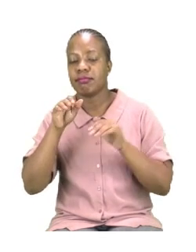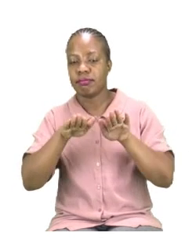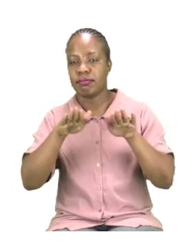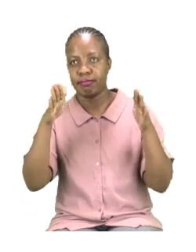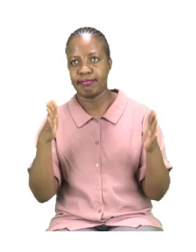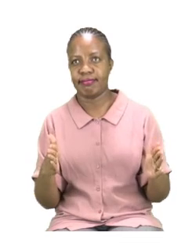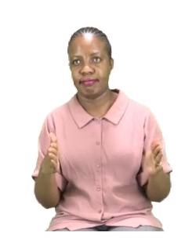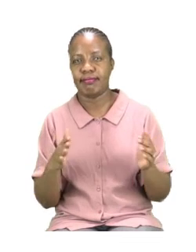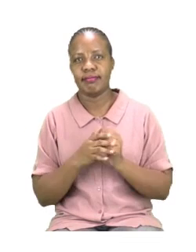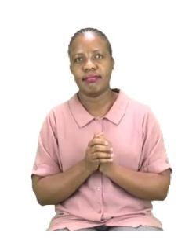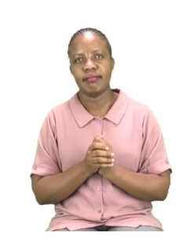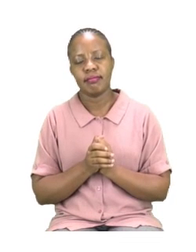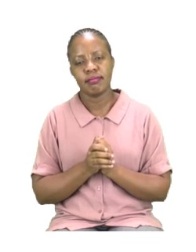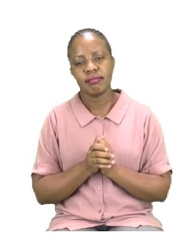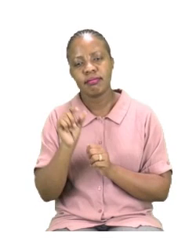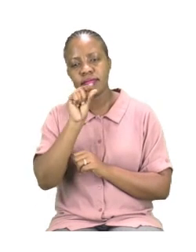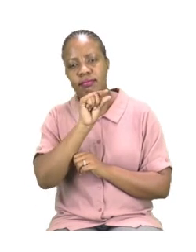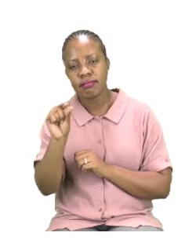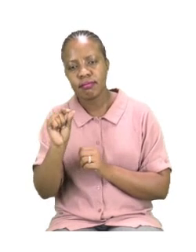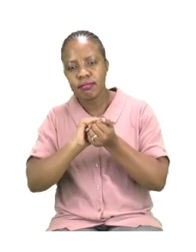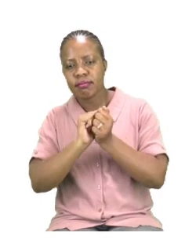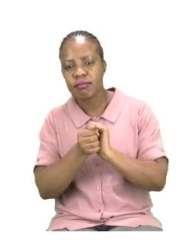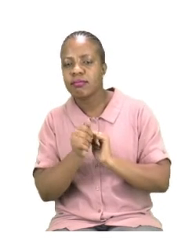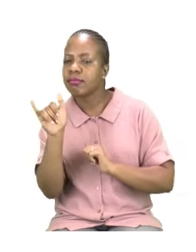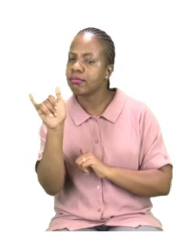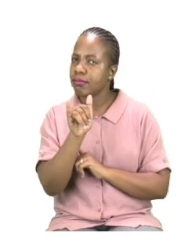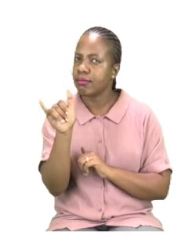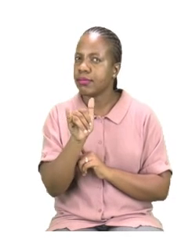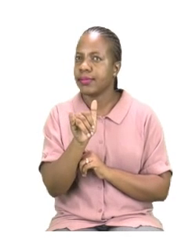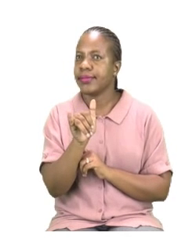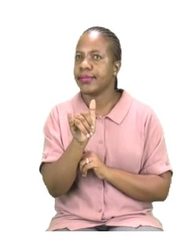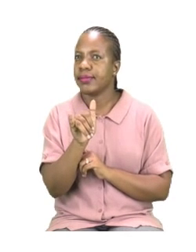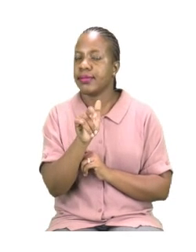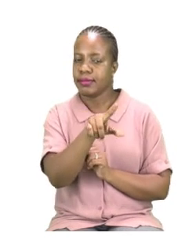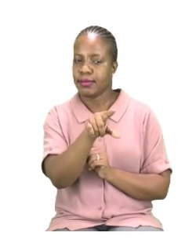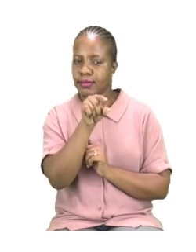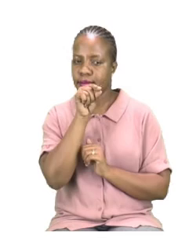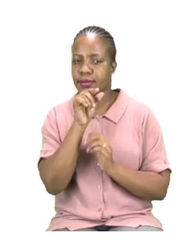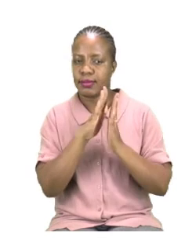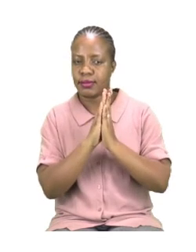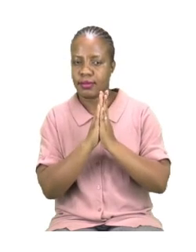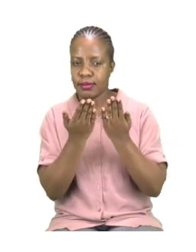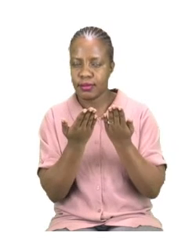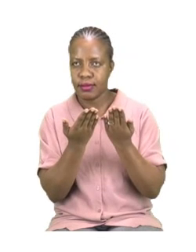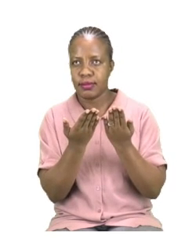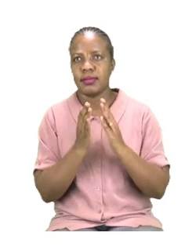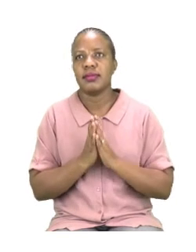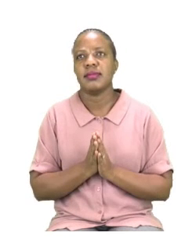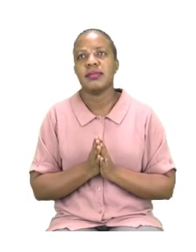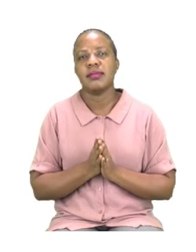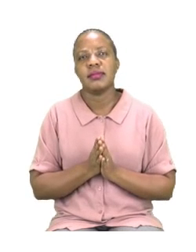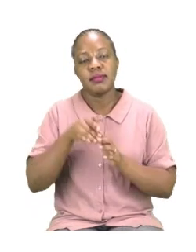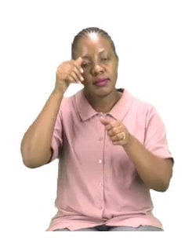The word we are going to replace there or words is the book. Now, remember